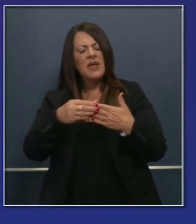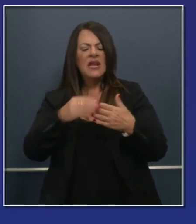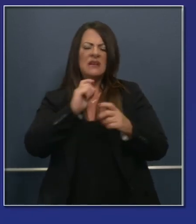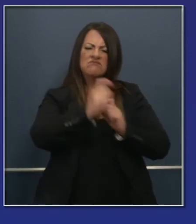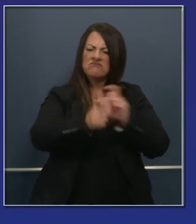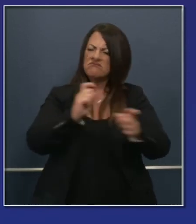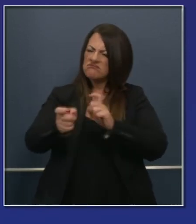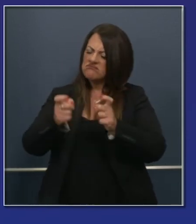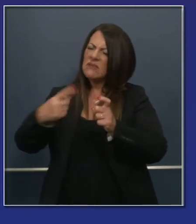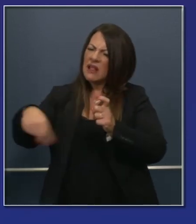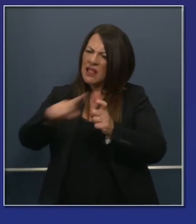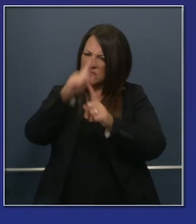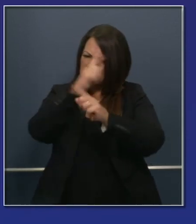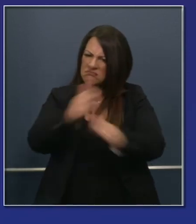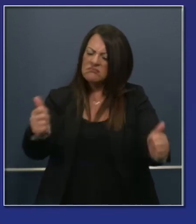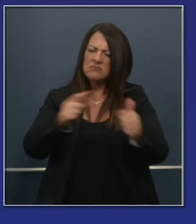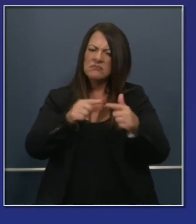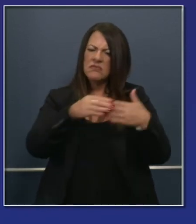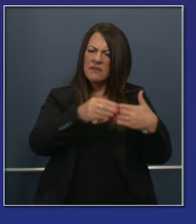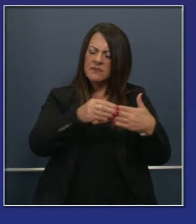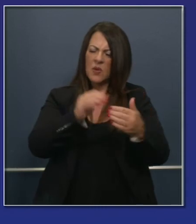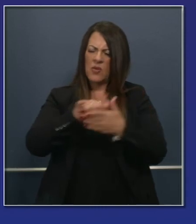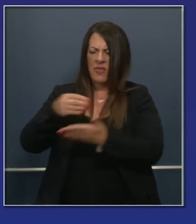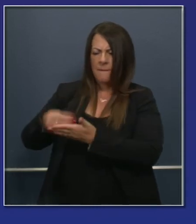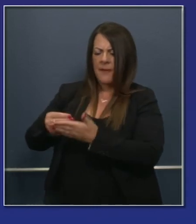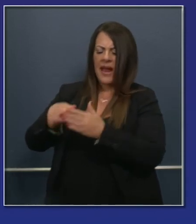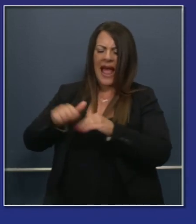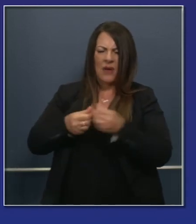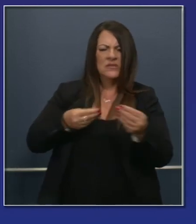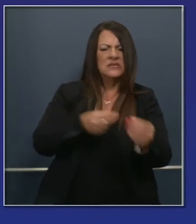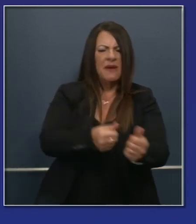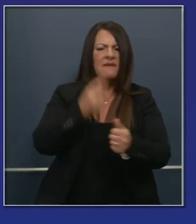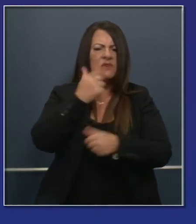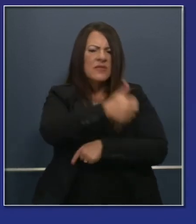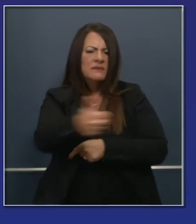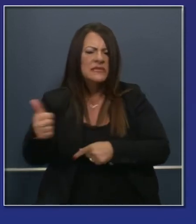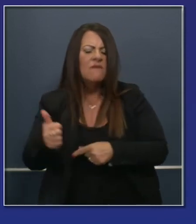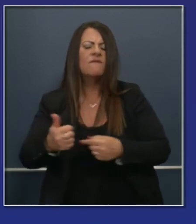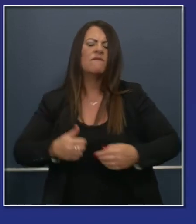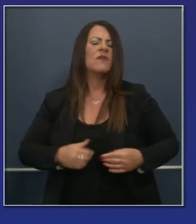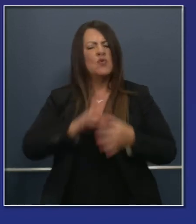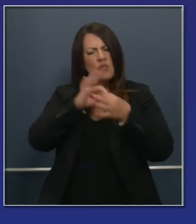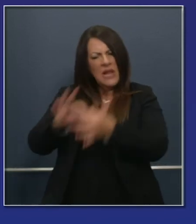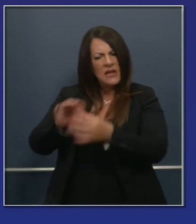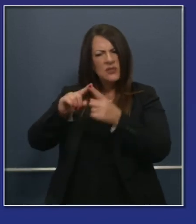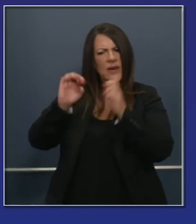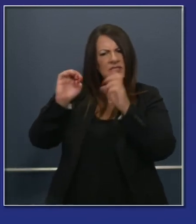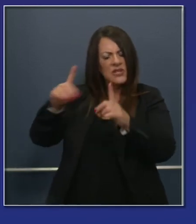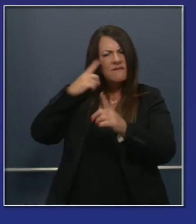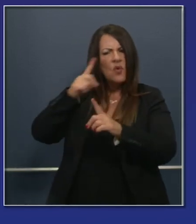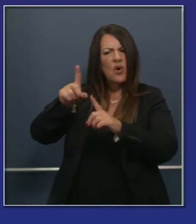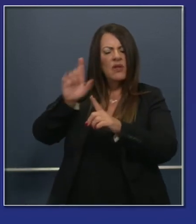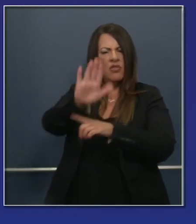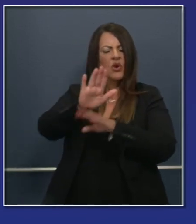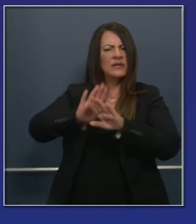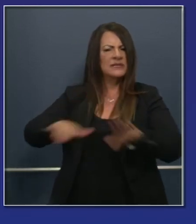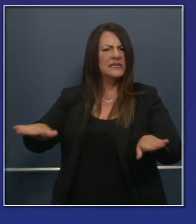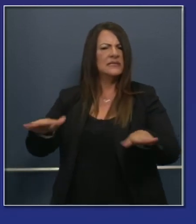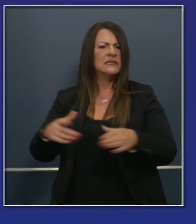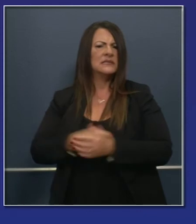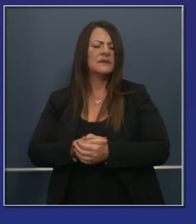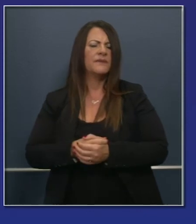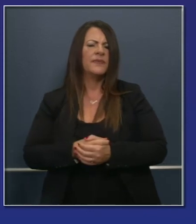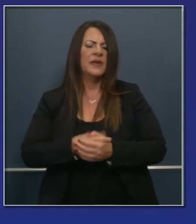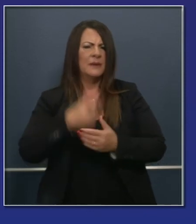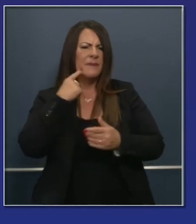recognizing localism ultimately is the clarion call as it relates to education in the state. It's enshrined in the state.